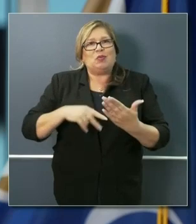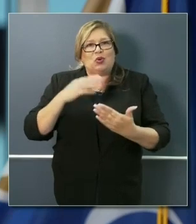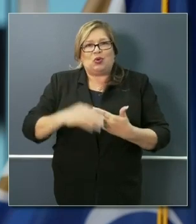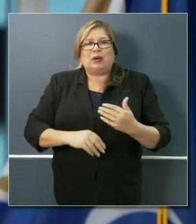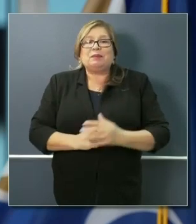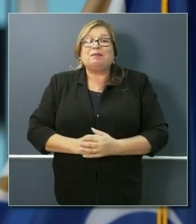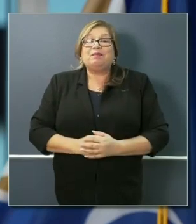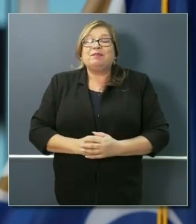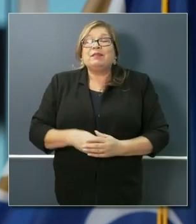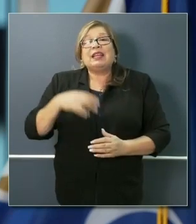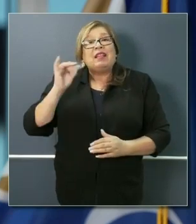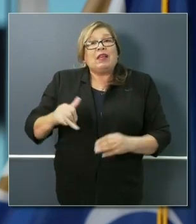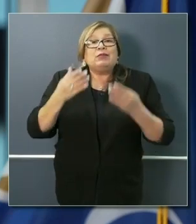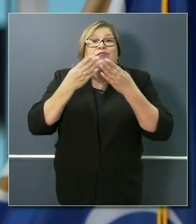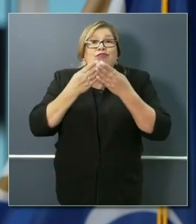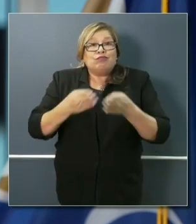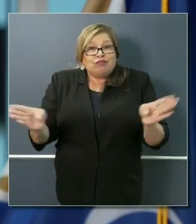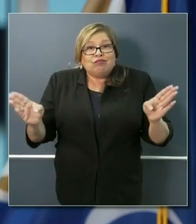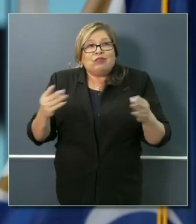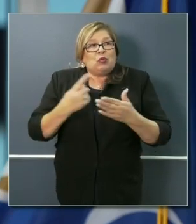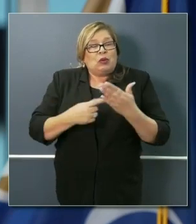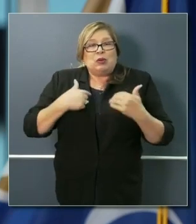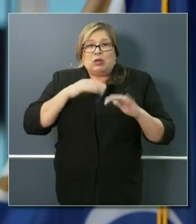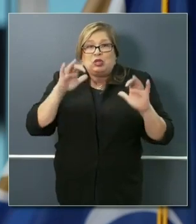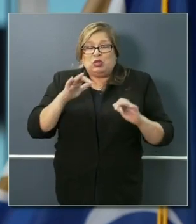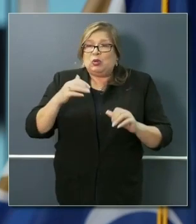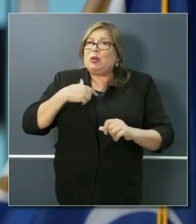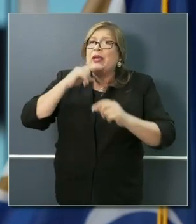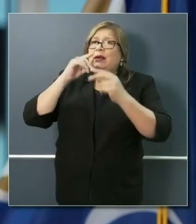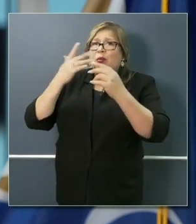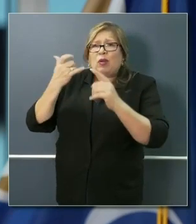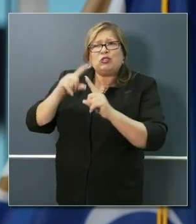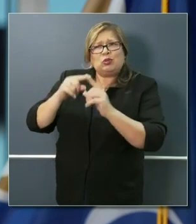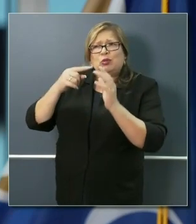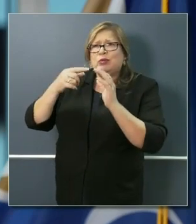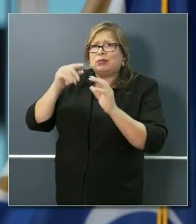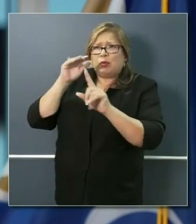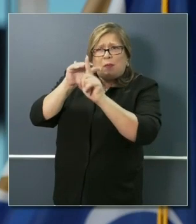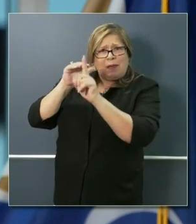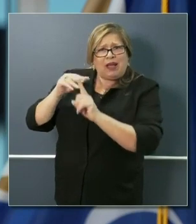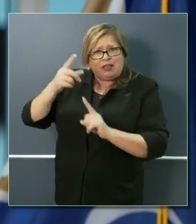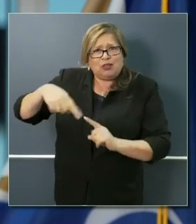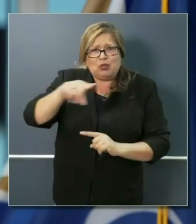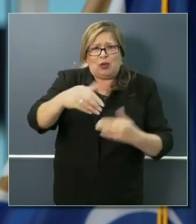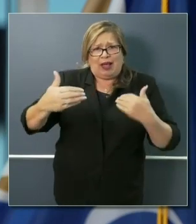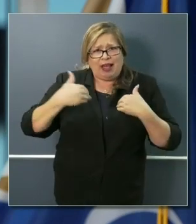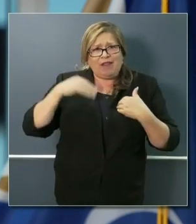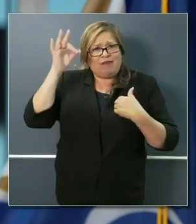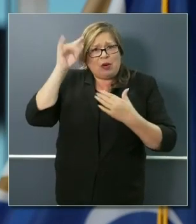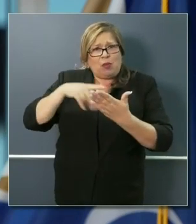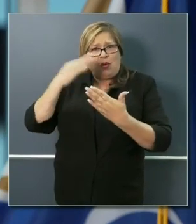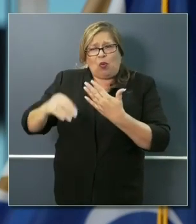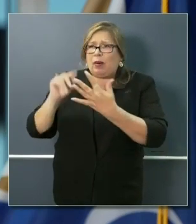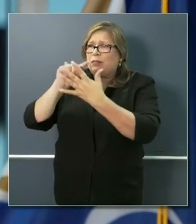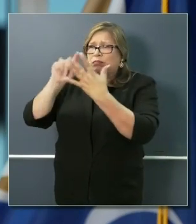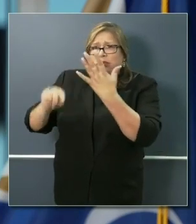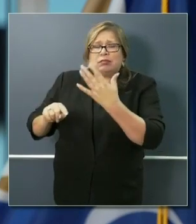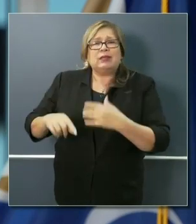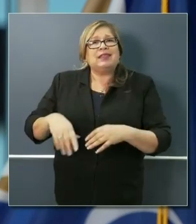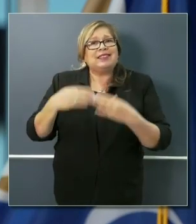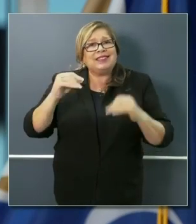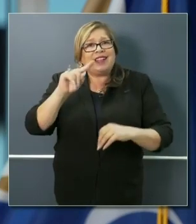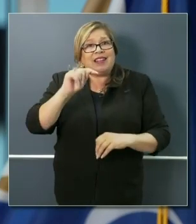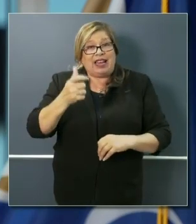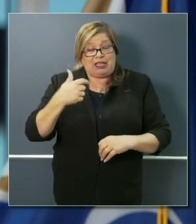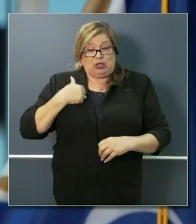sense of what we're trying to do, to highlight those federal supports, advance some state relief through sales tax up to $50,000